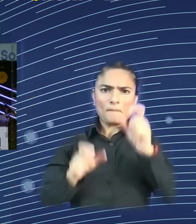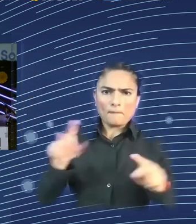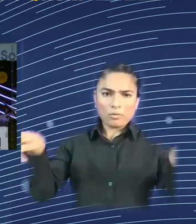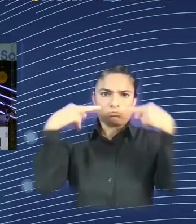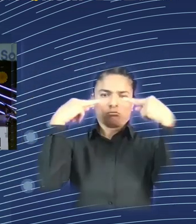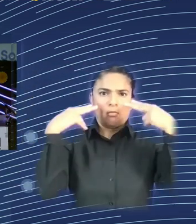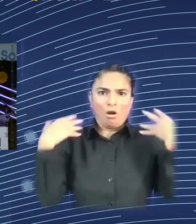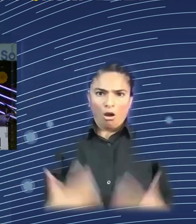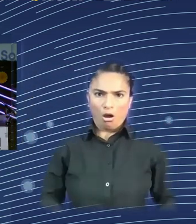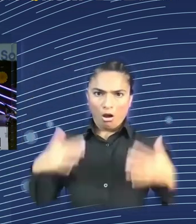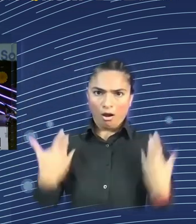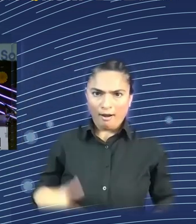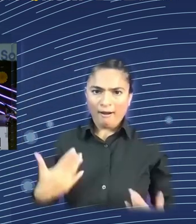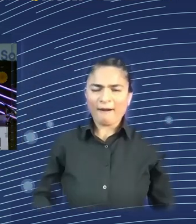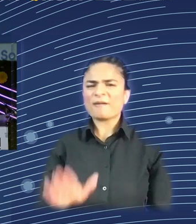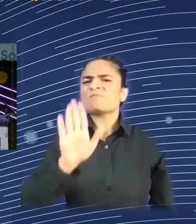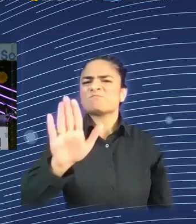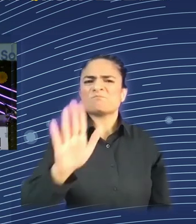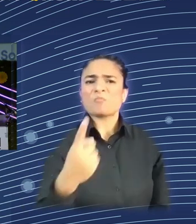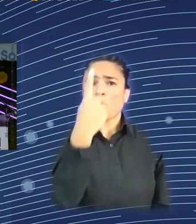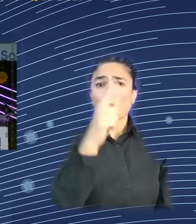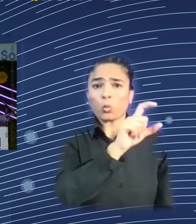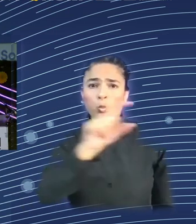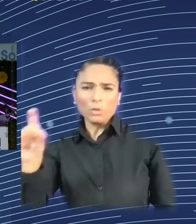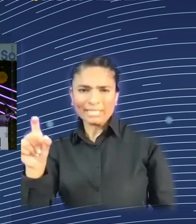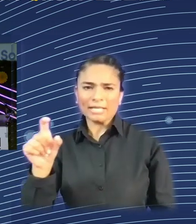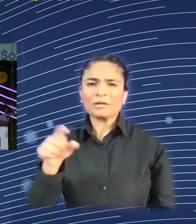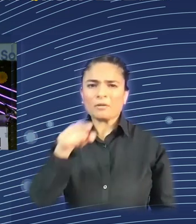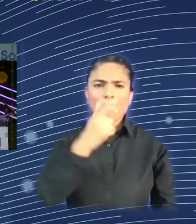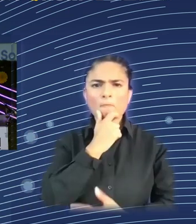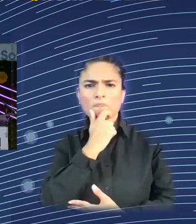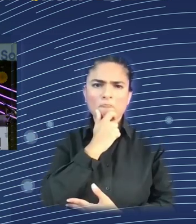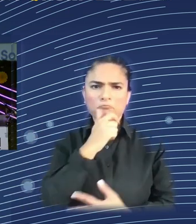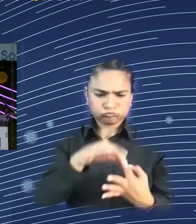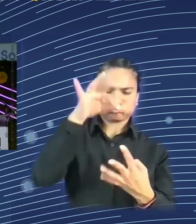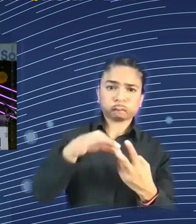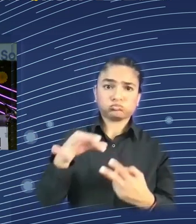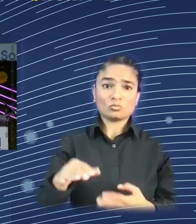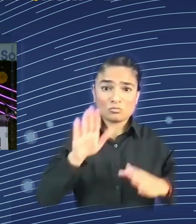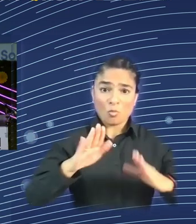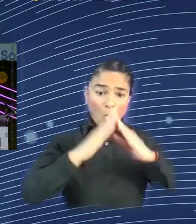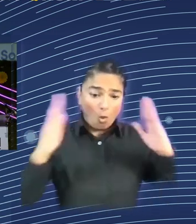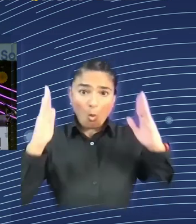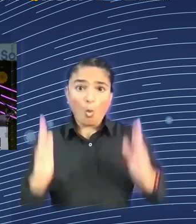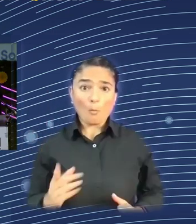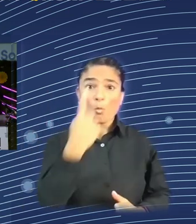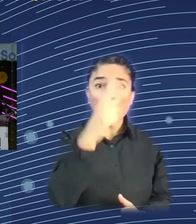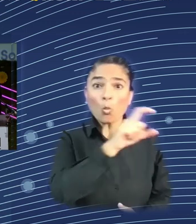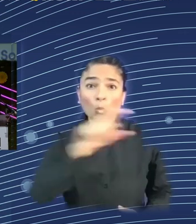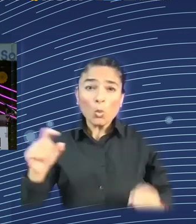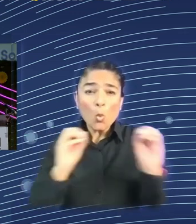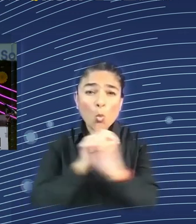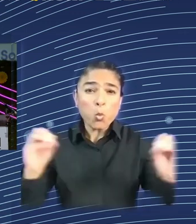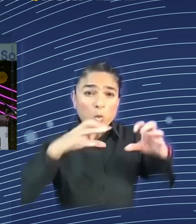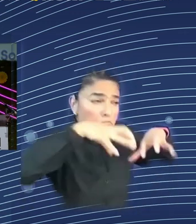You give up your laptops, everything else. Which one would you choose? I don't think anyone over the age of 15 chooses to lose their phones and their